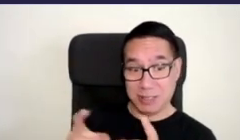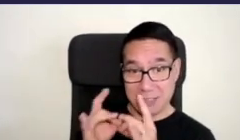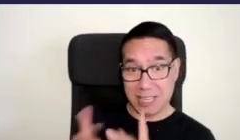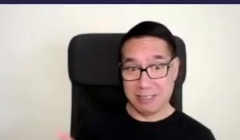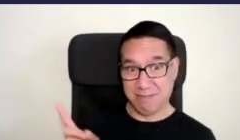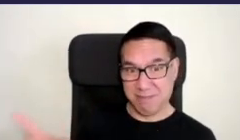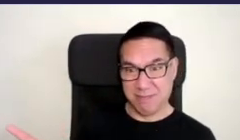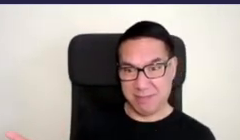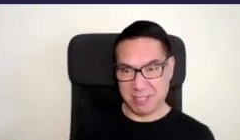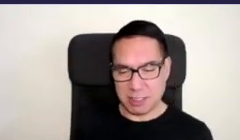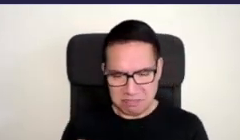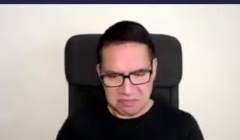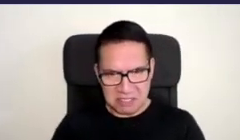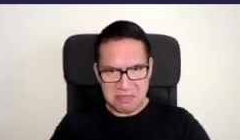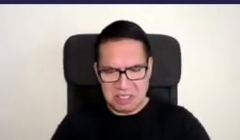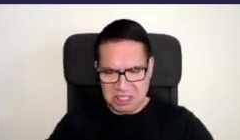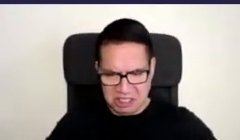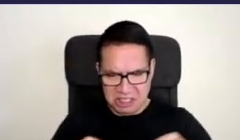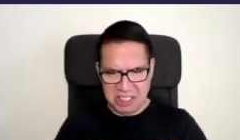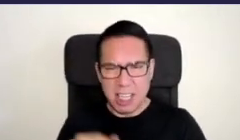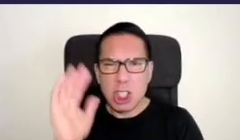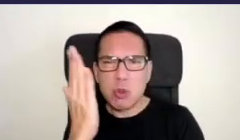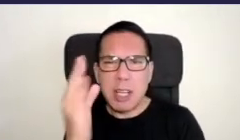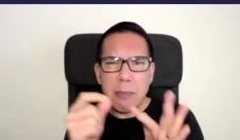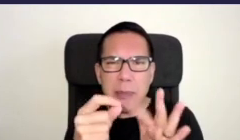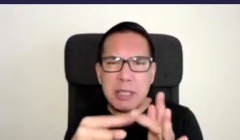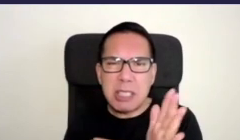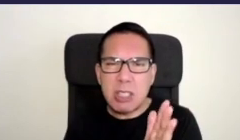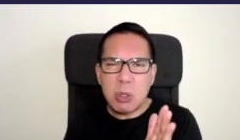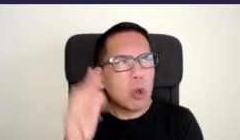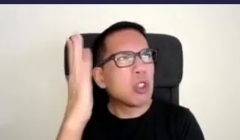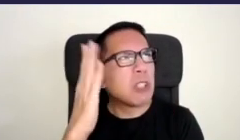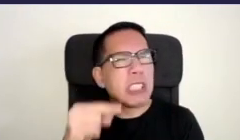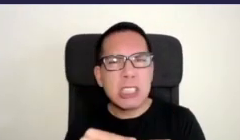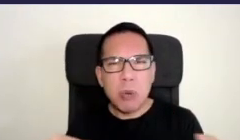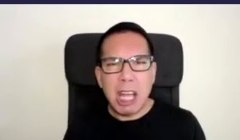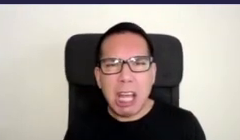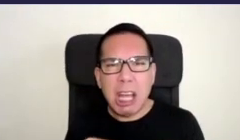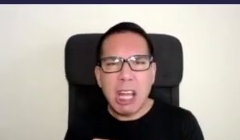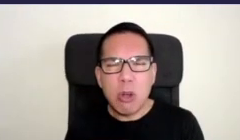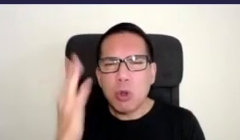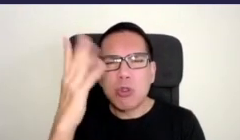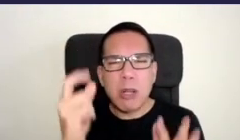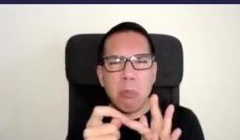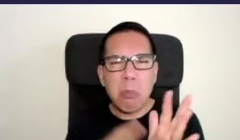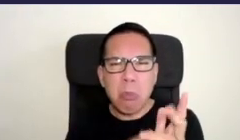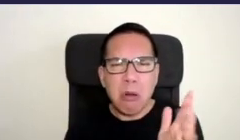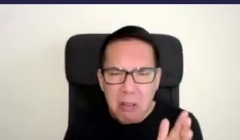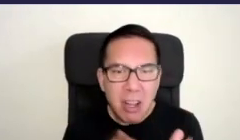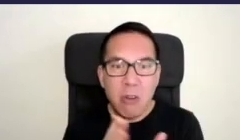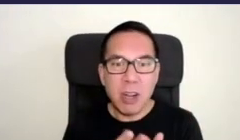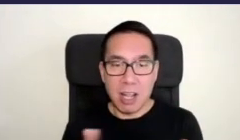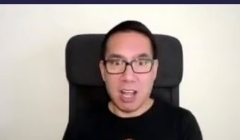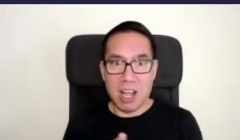in this what's called a tree pit or tree square or tree plot it's basically cut out in the asphalt